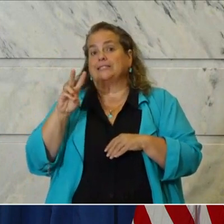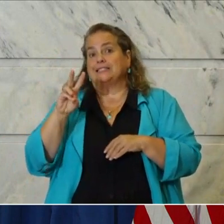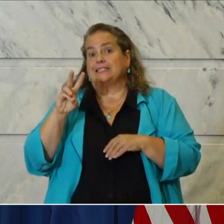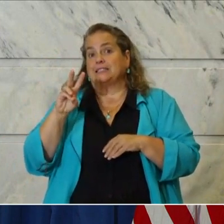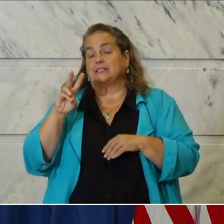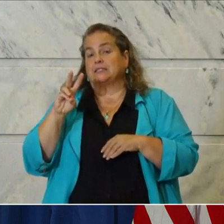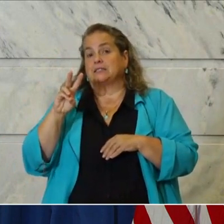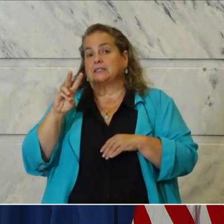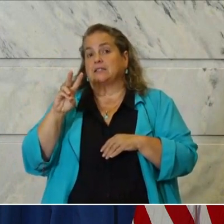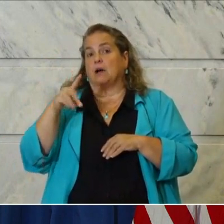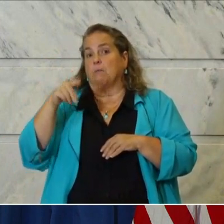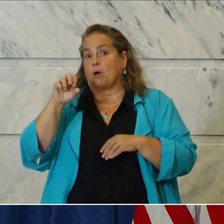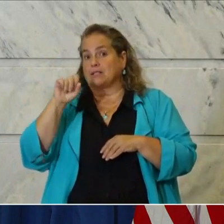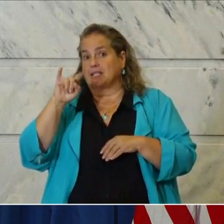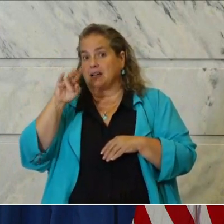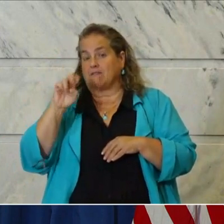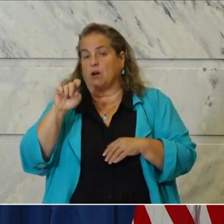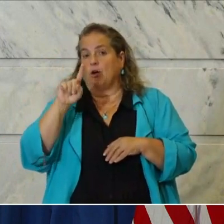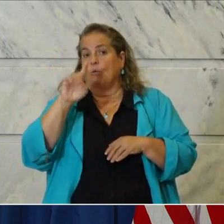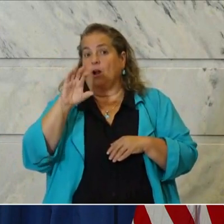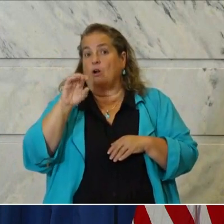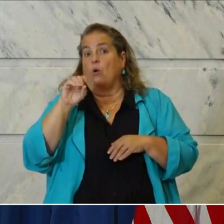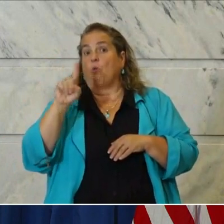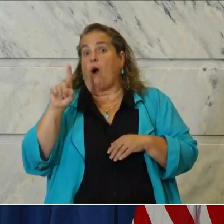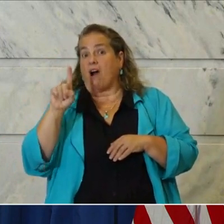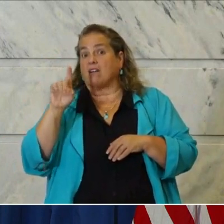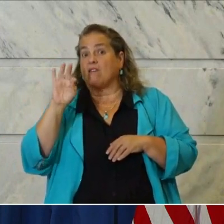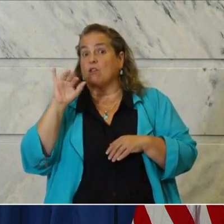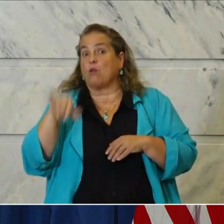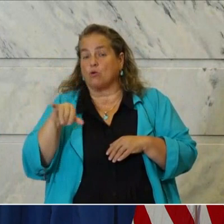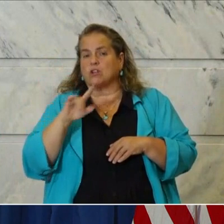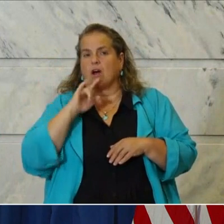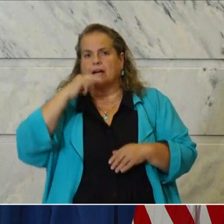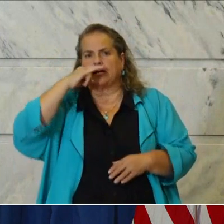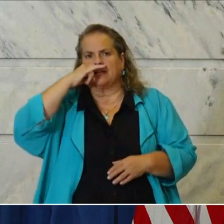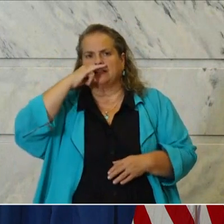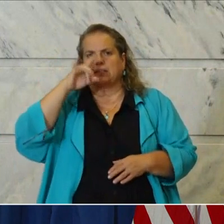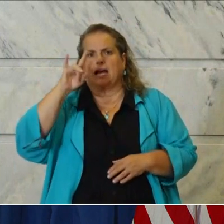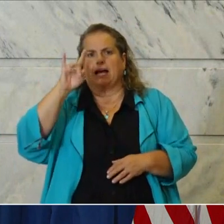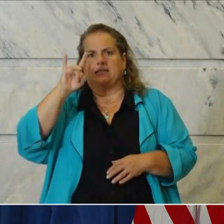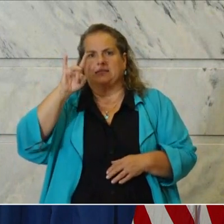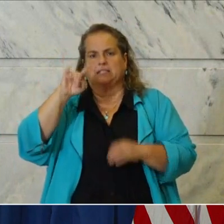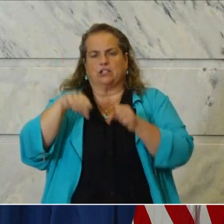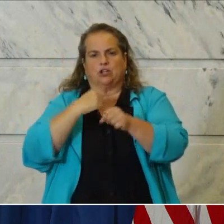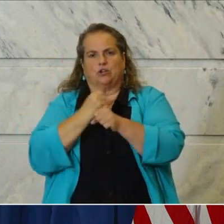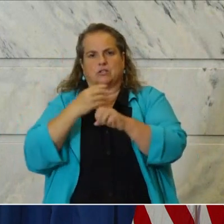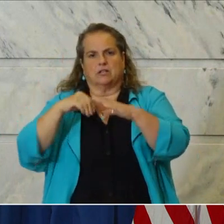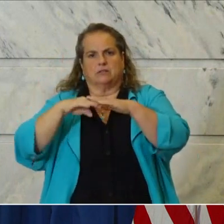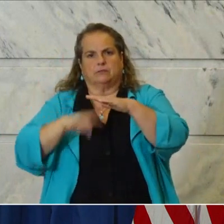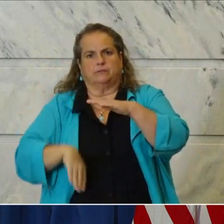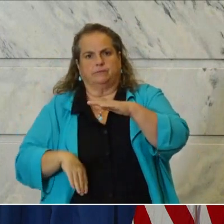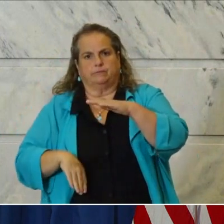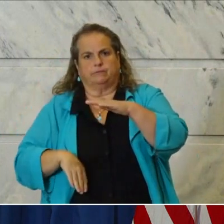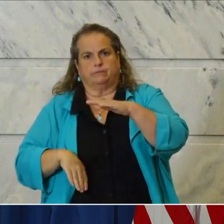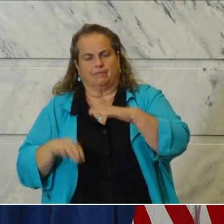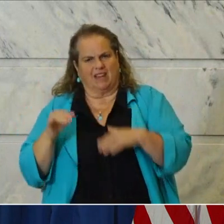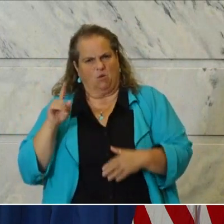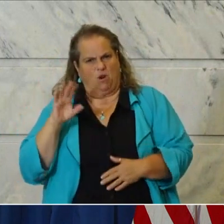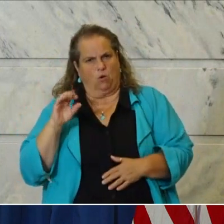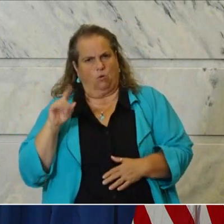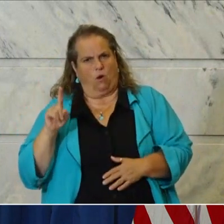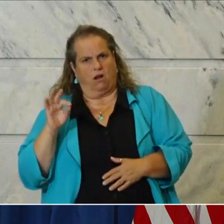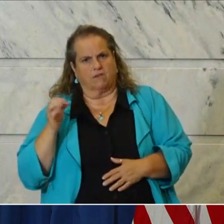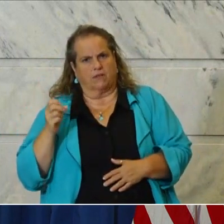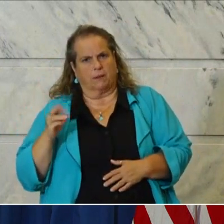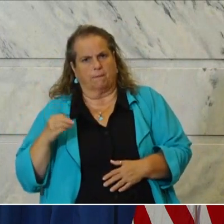101 of them are in kids 18 years and younger. A number of school aged kids and